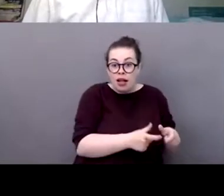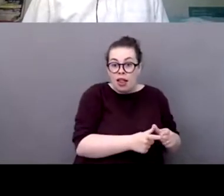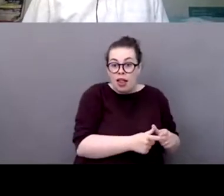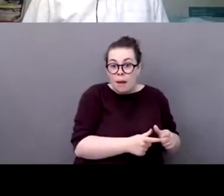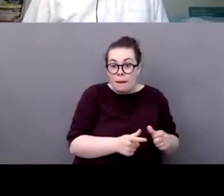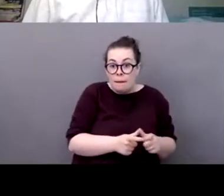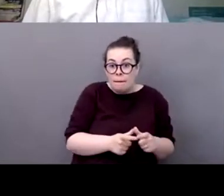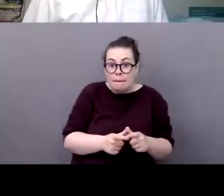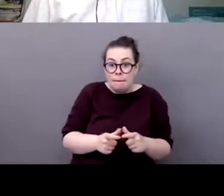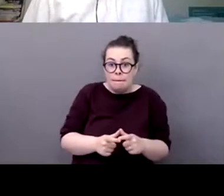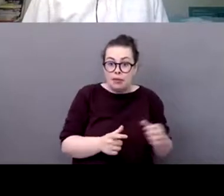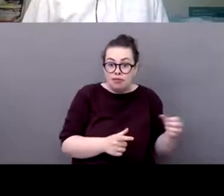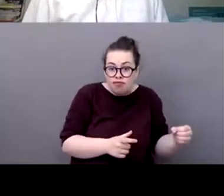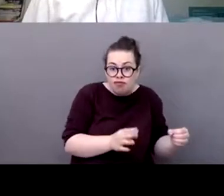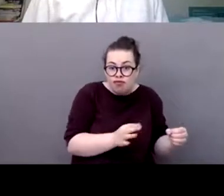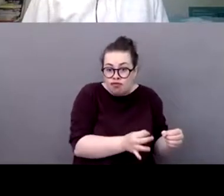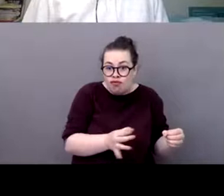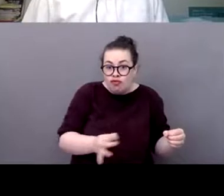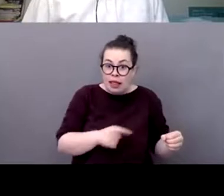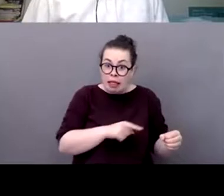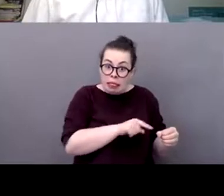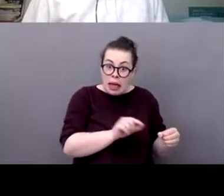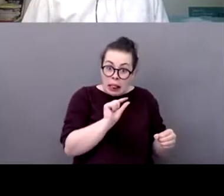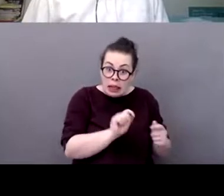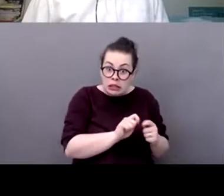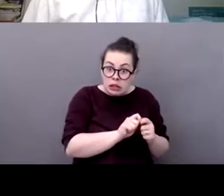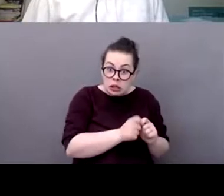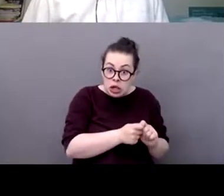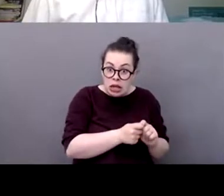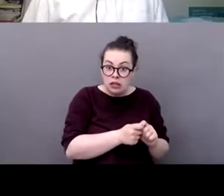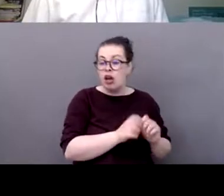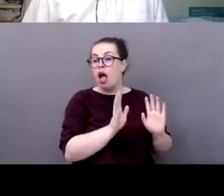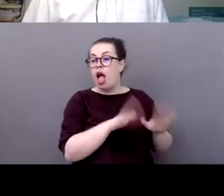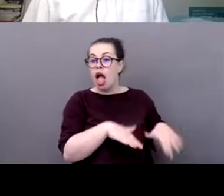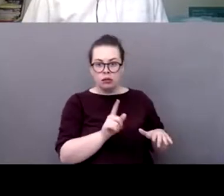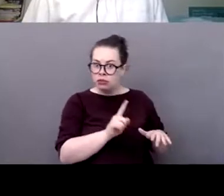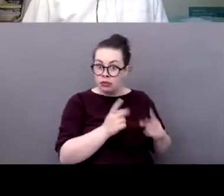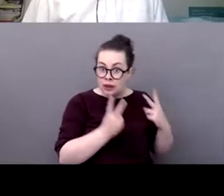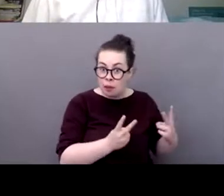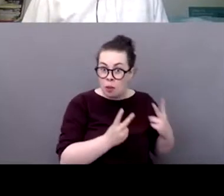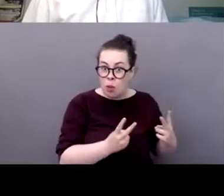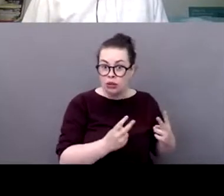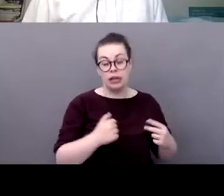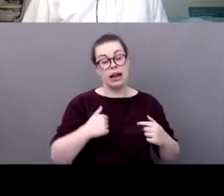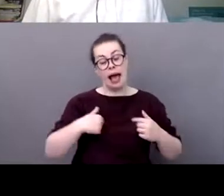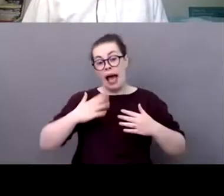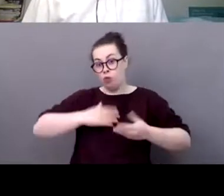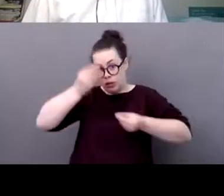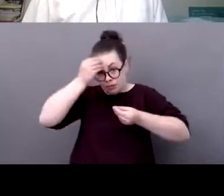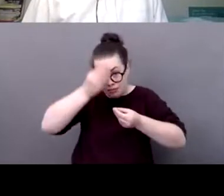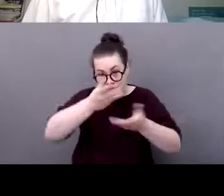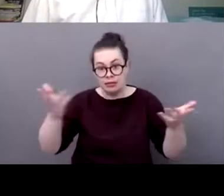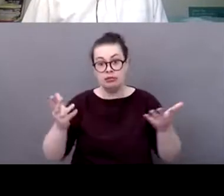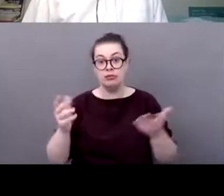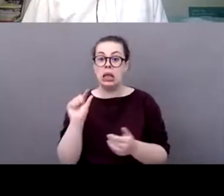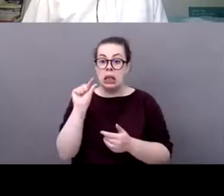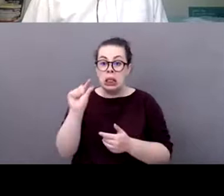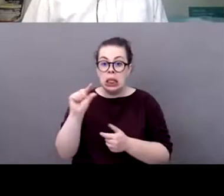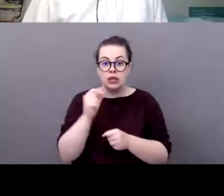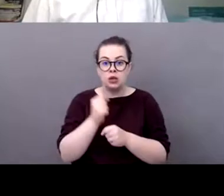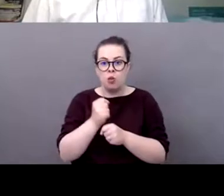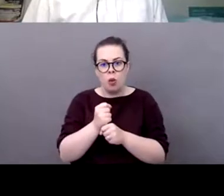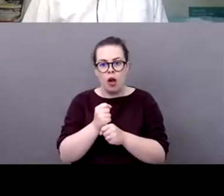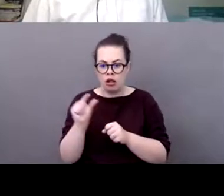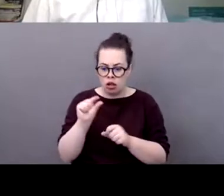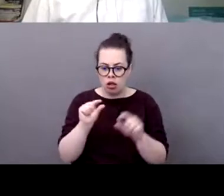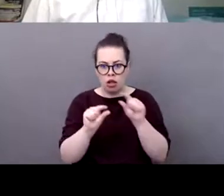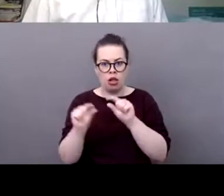every little drop will count so it's not and this is that the important message that i want to share is because we work with ioc and